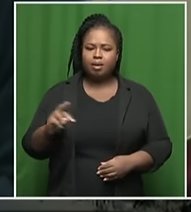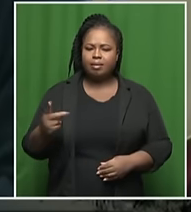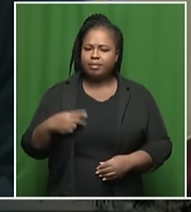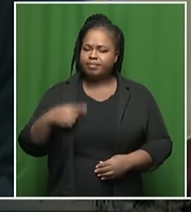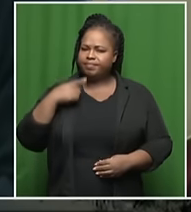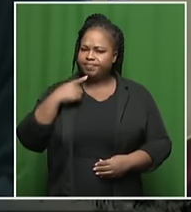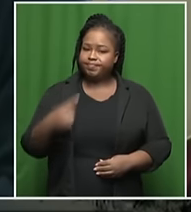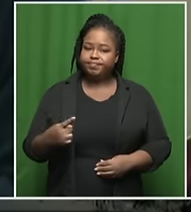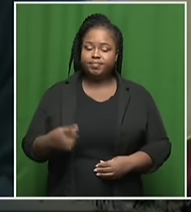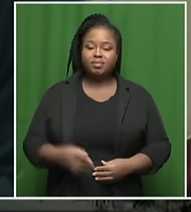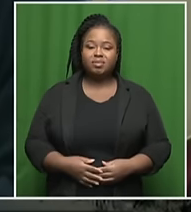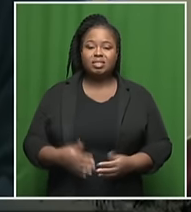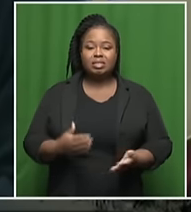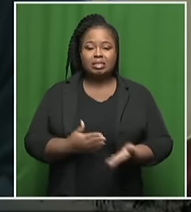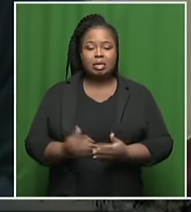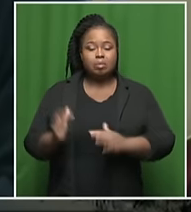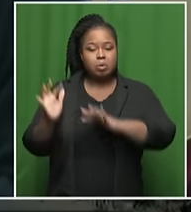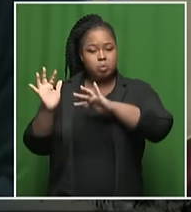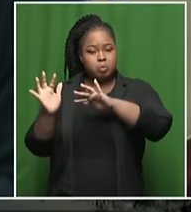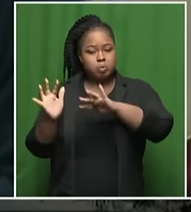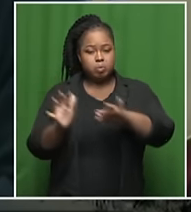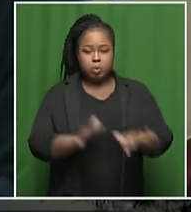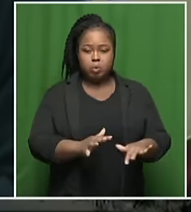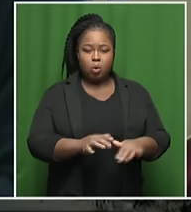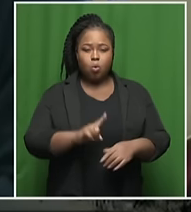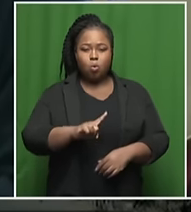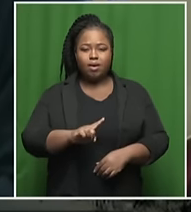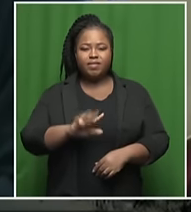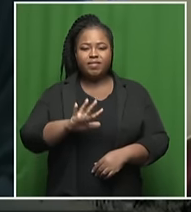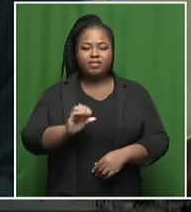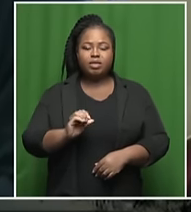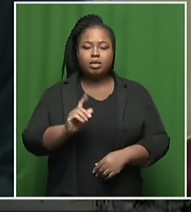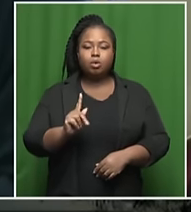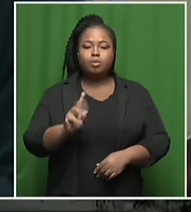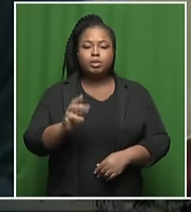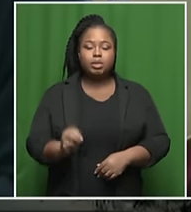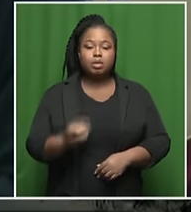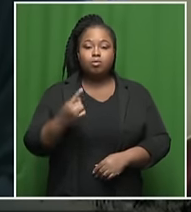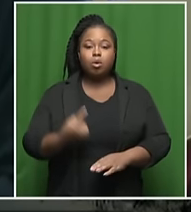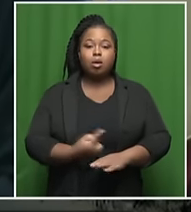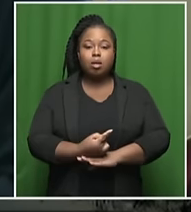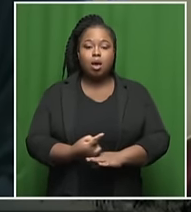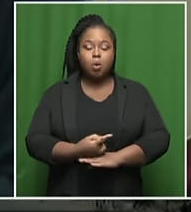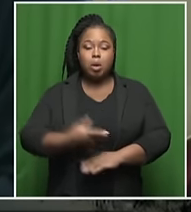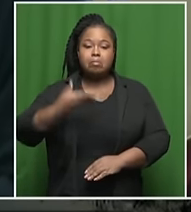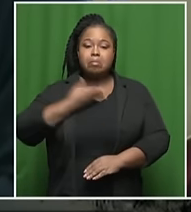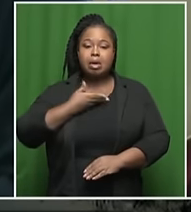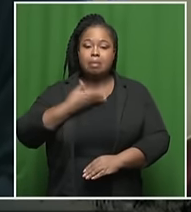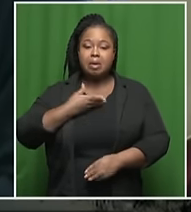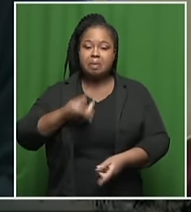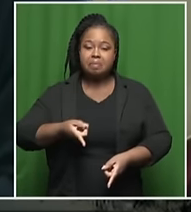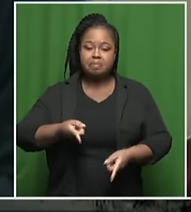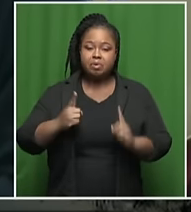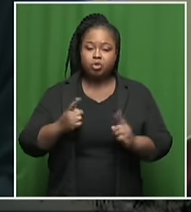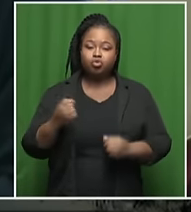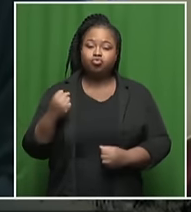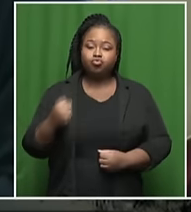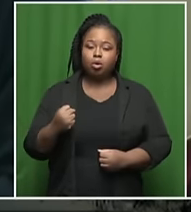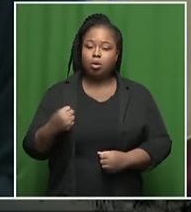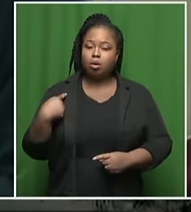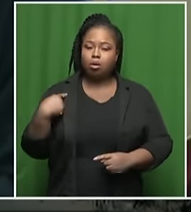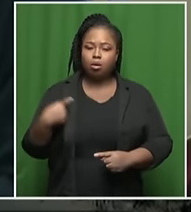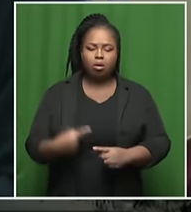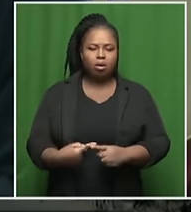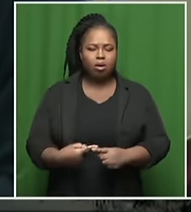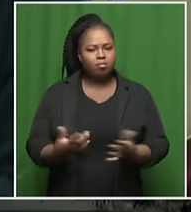that there were winds of up to 150 kilometres per hour yesterday and over the past few days.